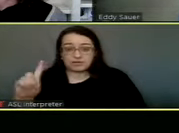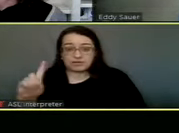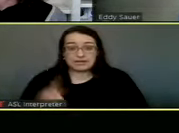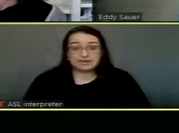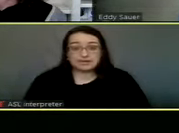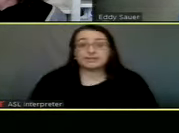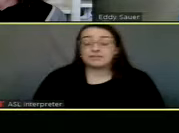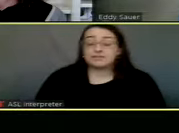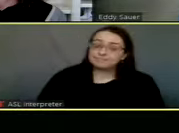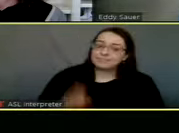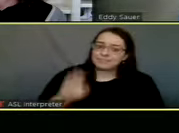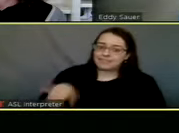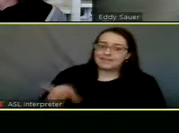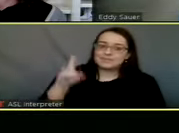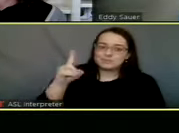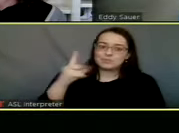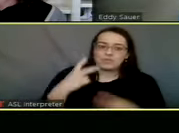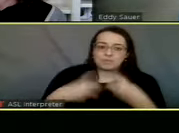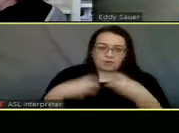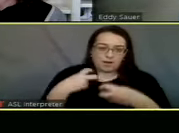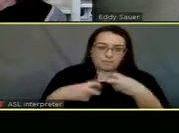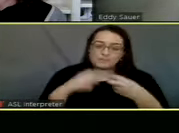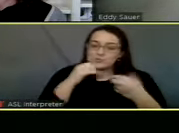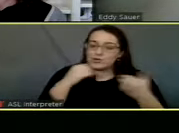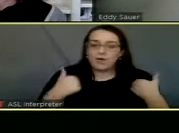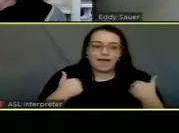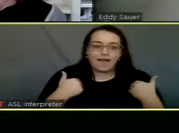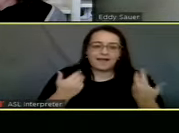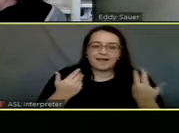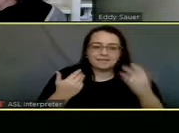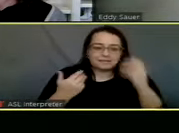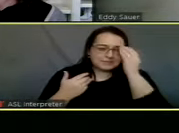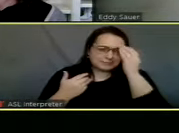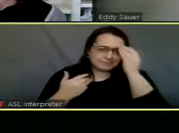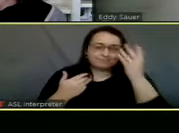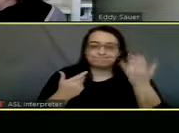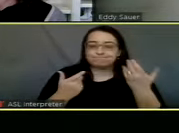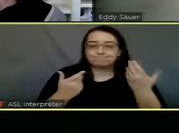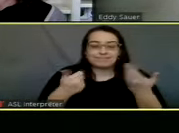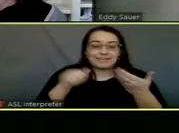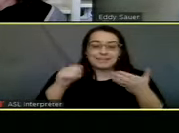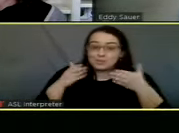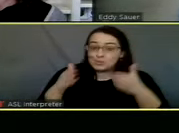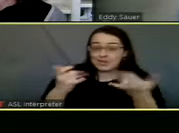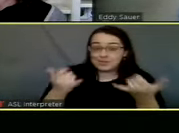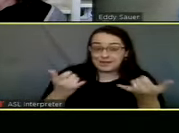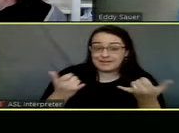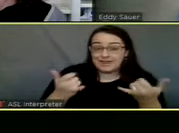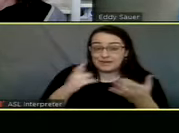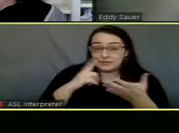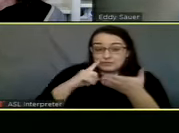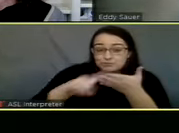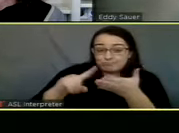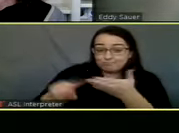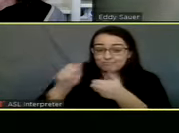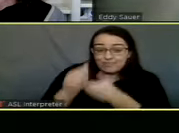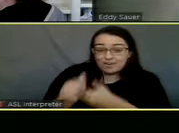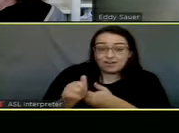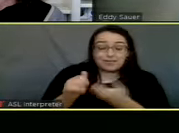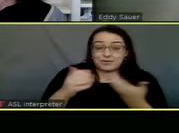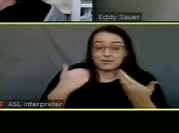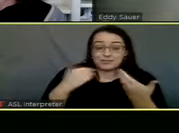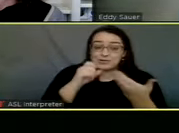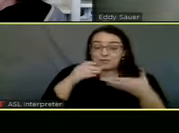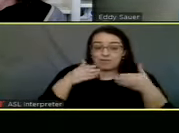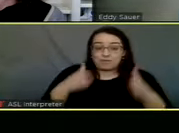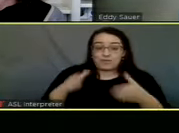that's, right. And that's one of the problems is that we don't have any way right now at all to track it. You, we don't have